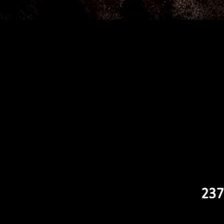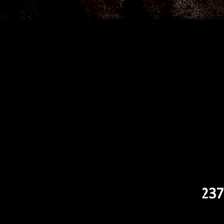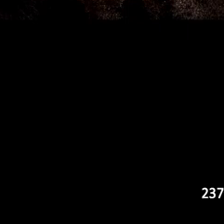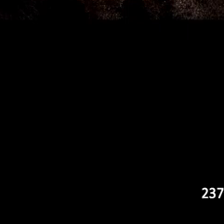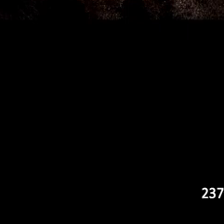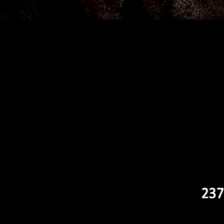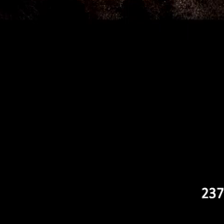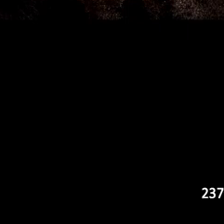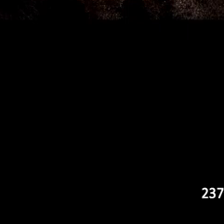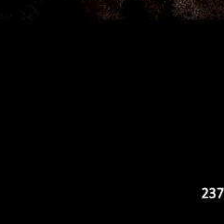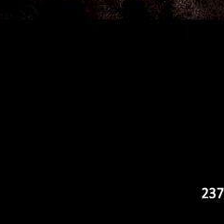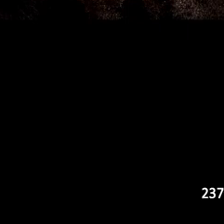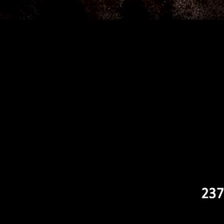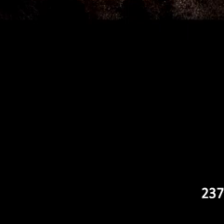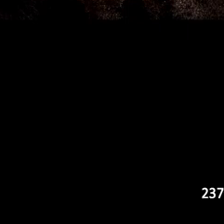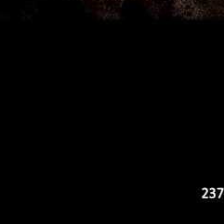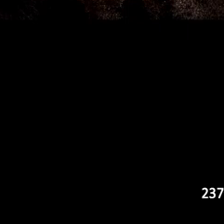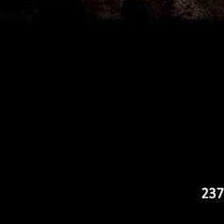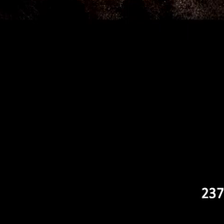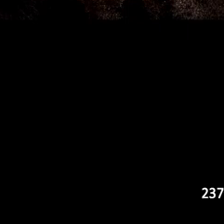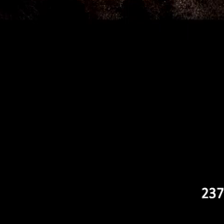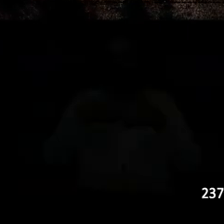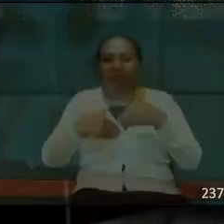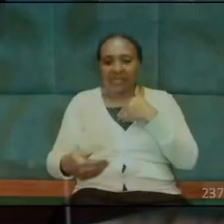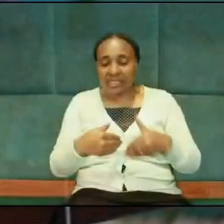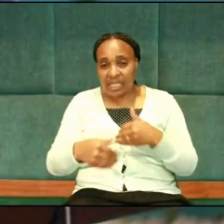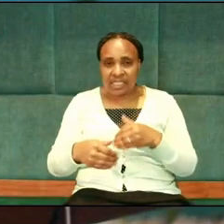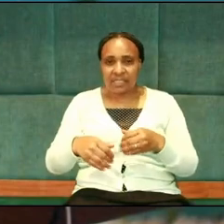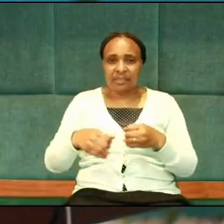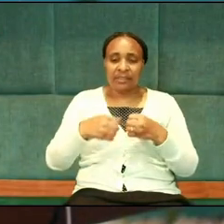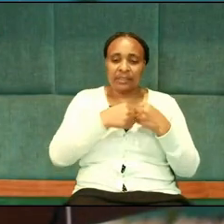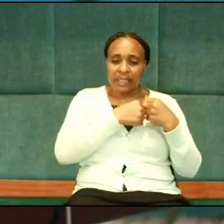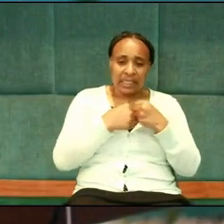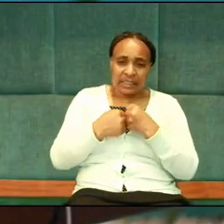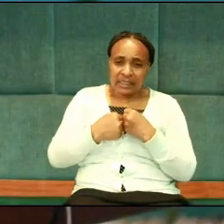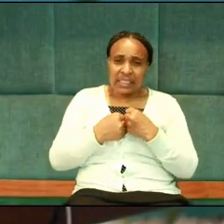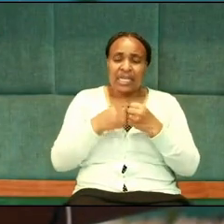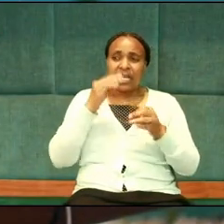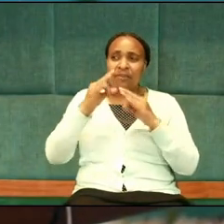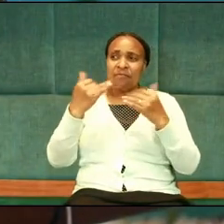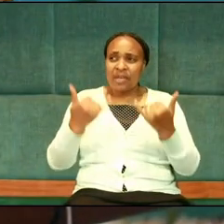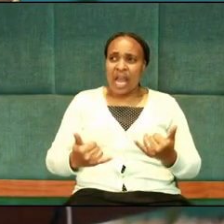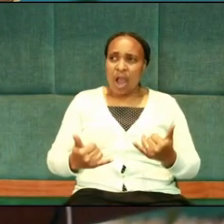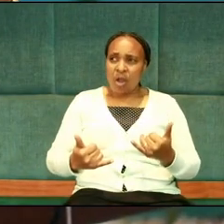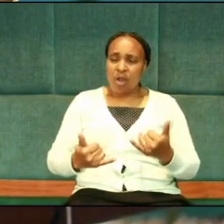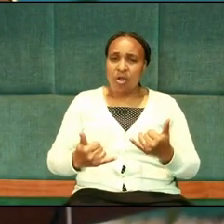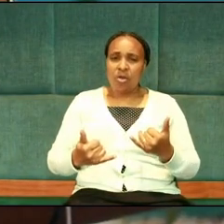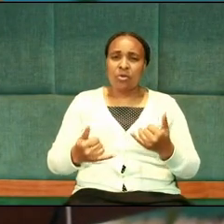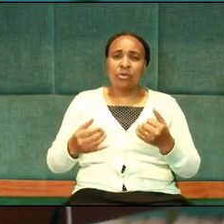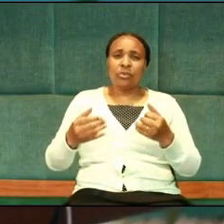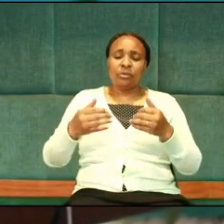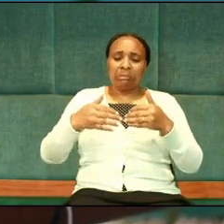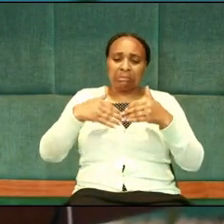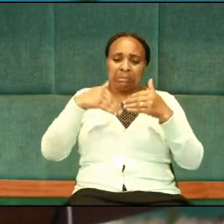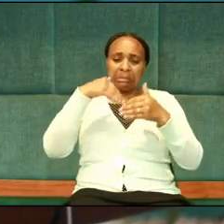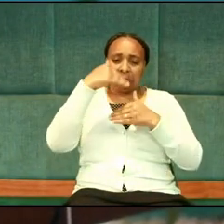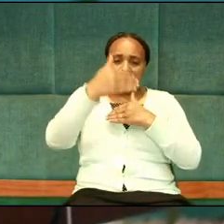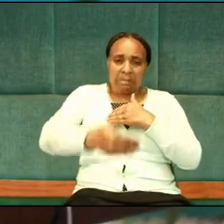and physically challenged? If his stomach is now like eight-month pregnancy,